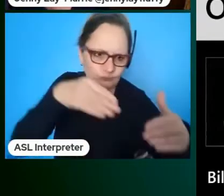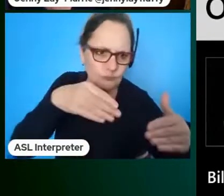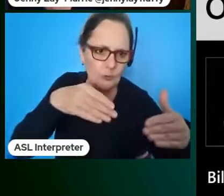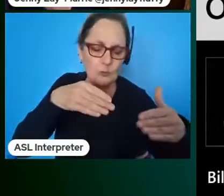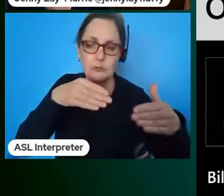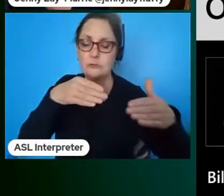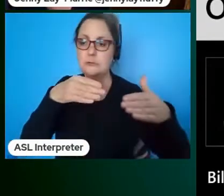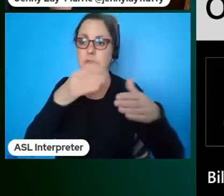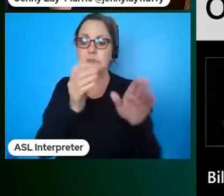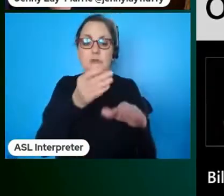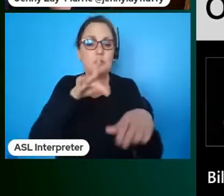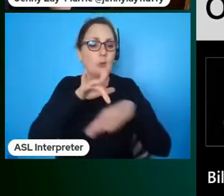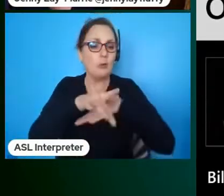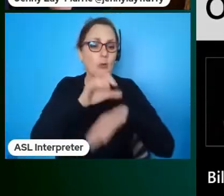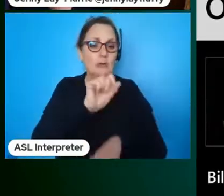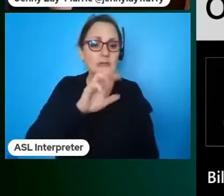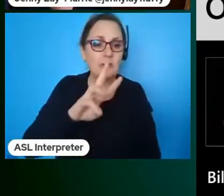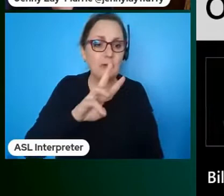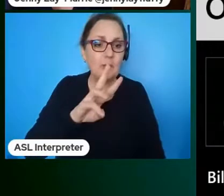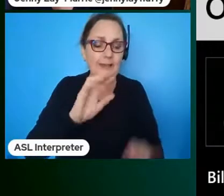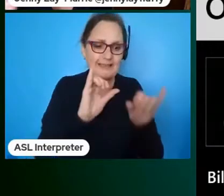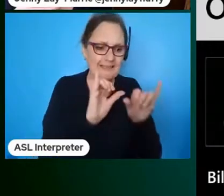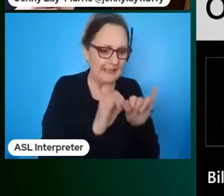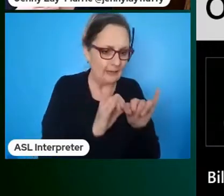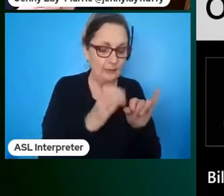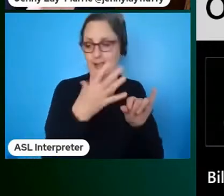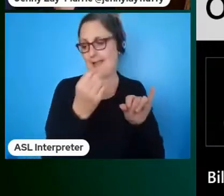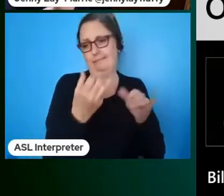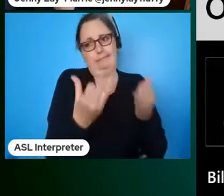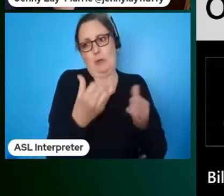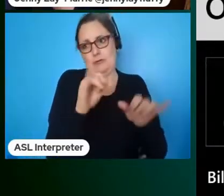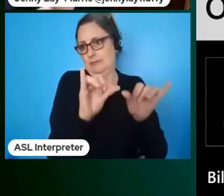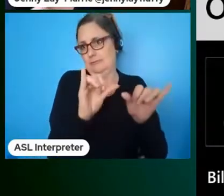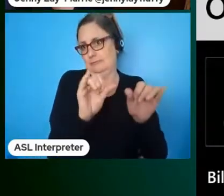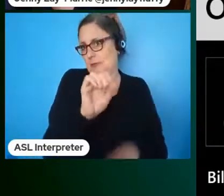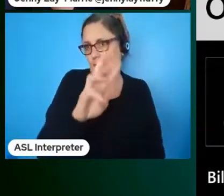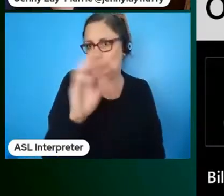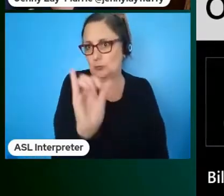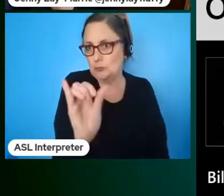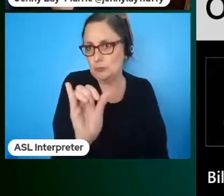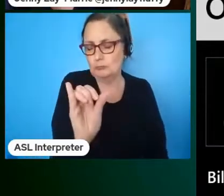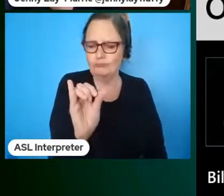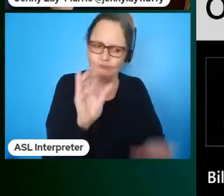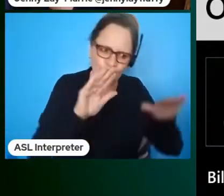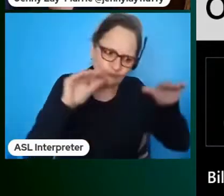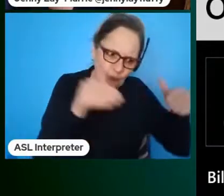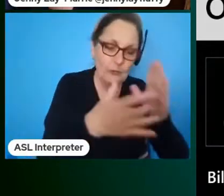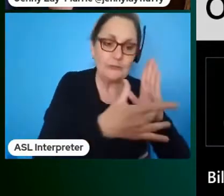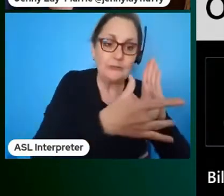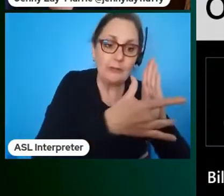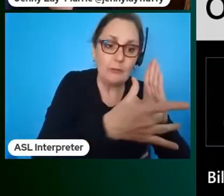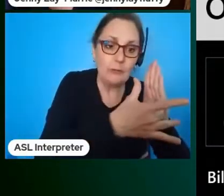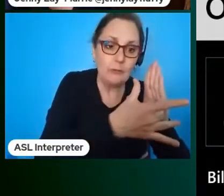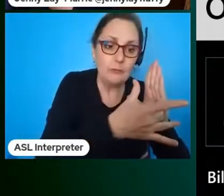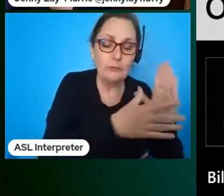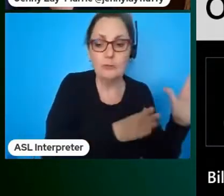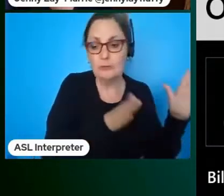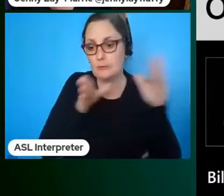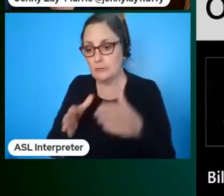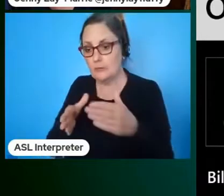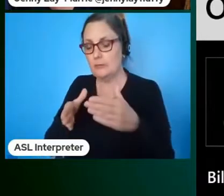our earlier software and current software and also we had a very powerful community of people with disabilities